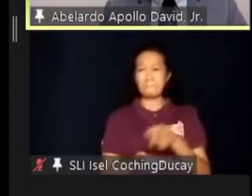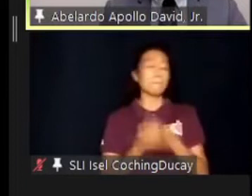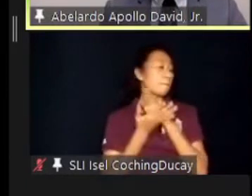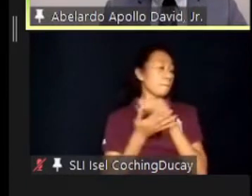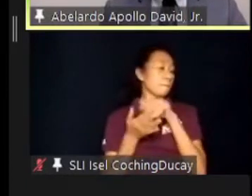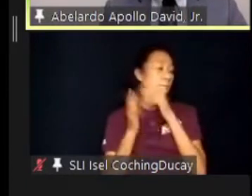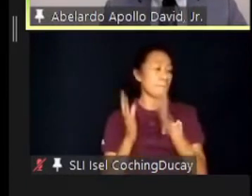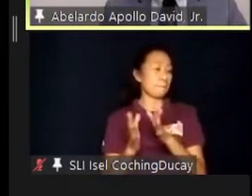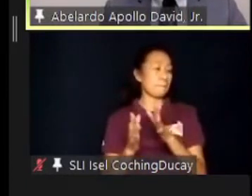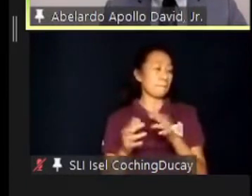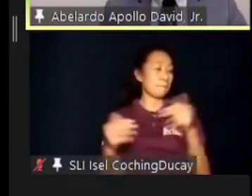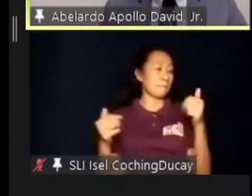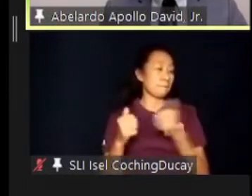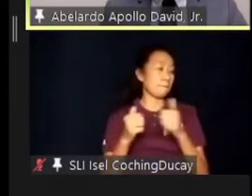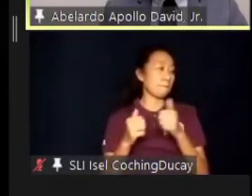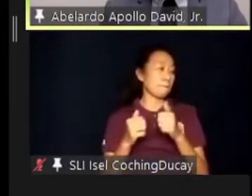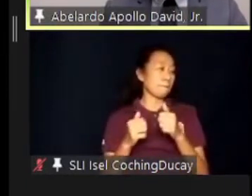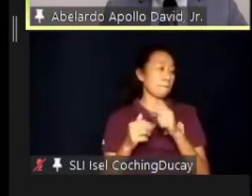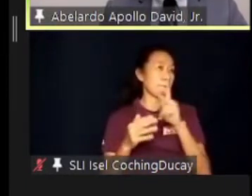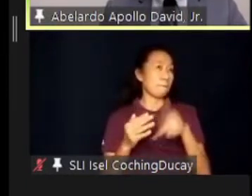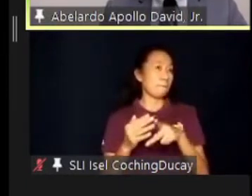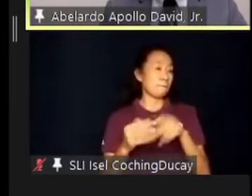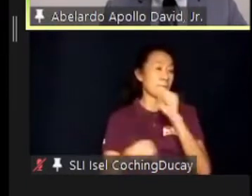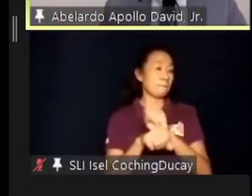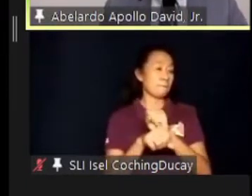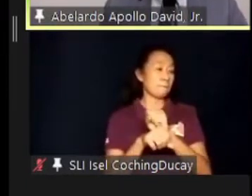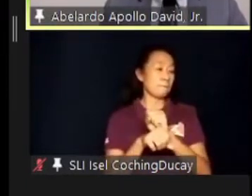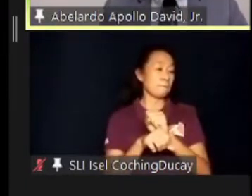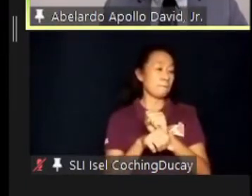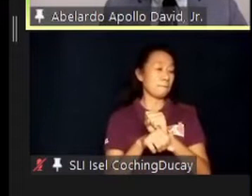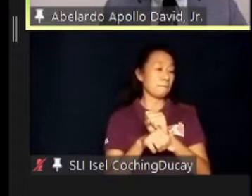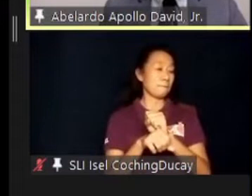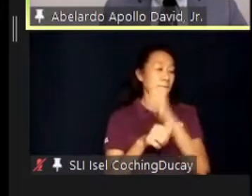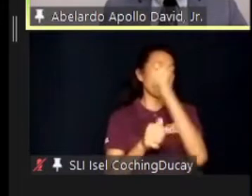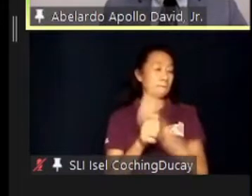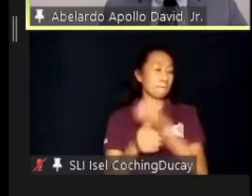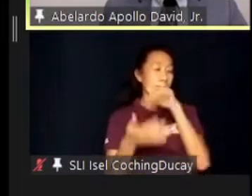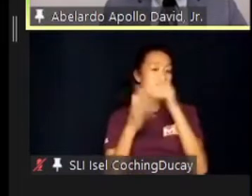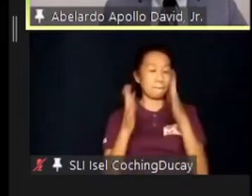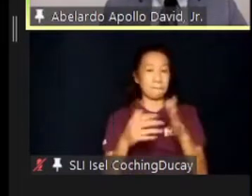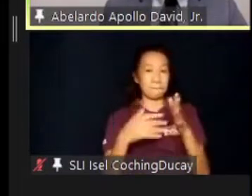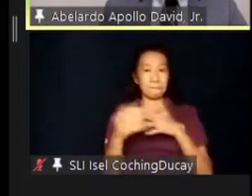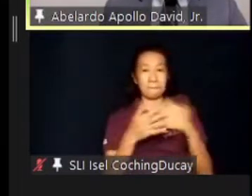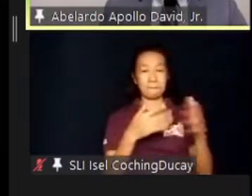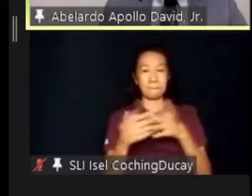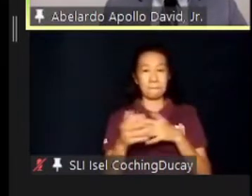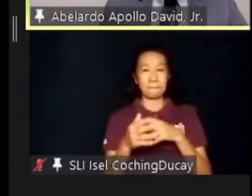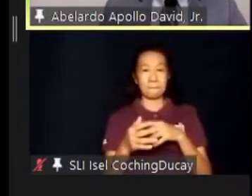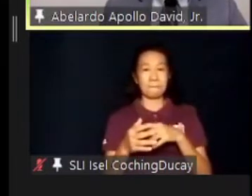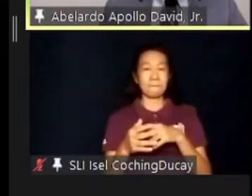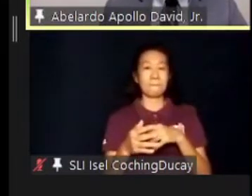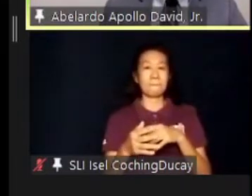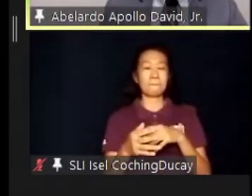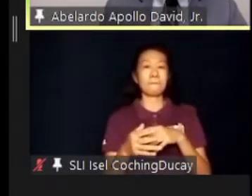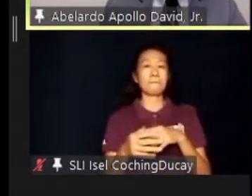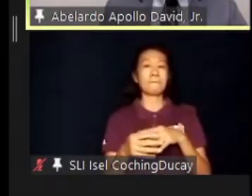competitive and permanent employment as much as possible. Every student, regardless of ability, can be eligible